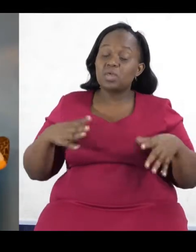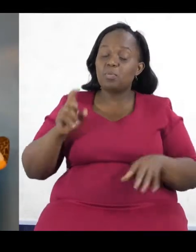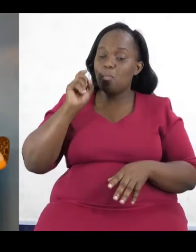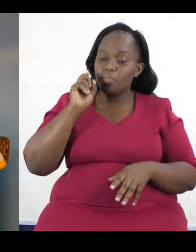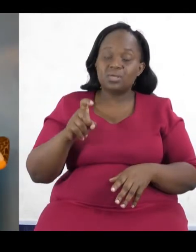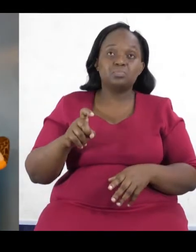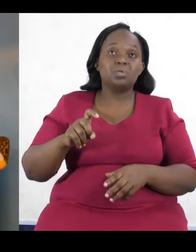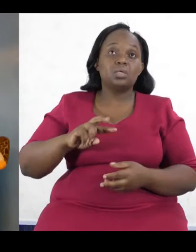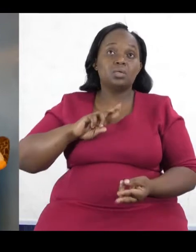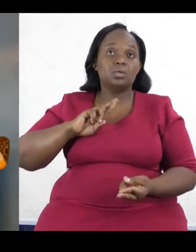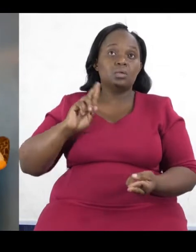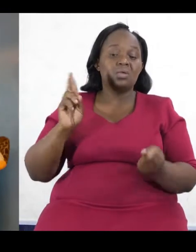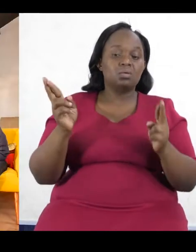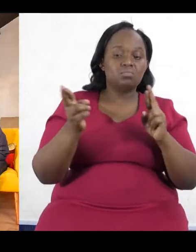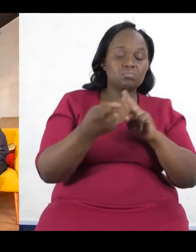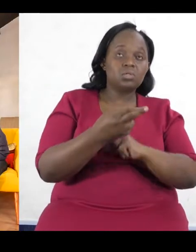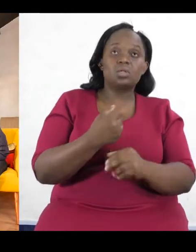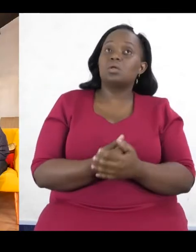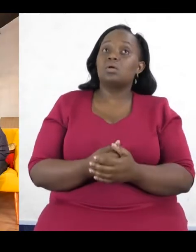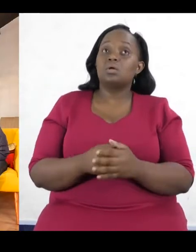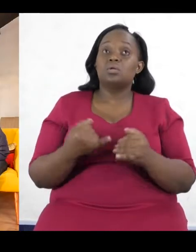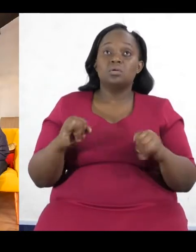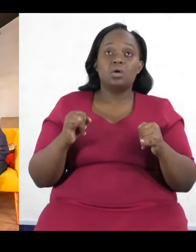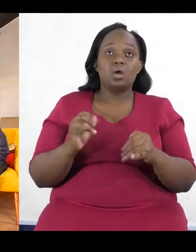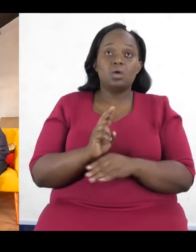and I'm going to use this phrase, unfortunately, from the bottom up. Yeah.